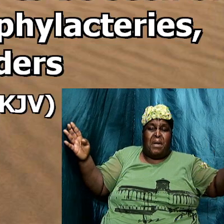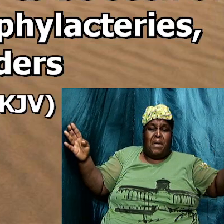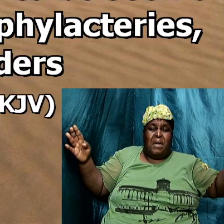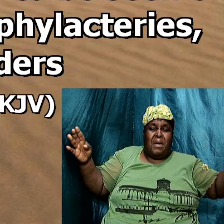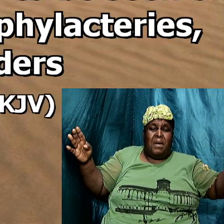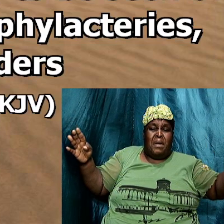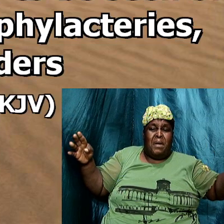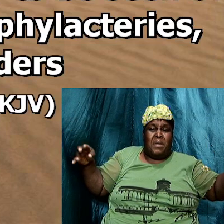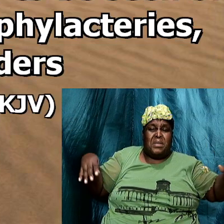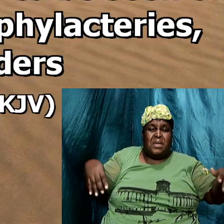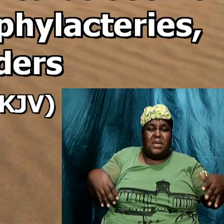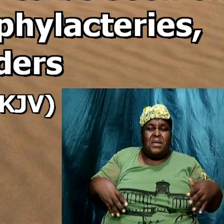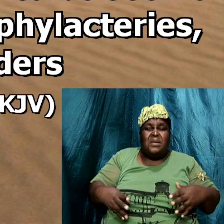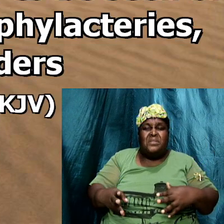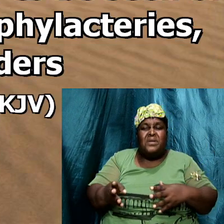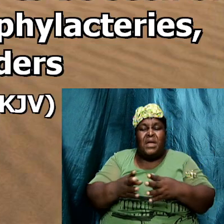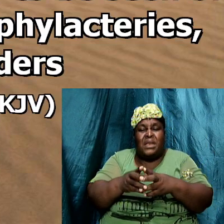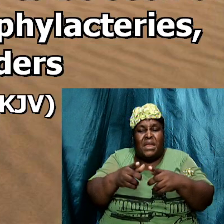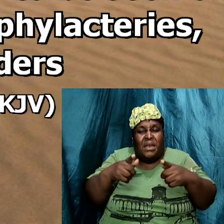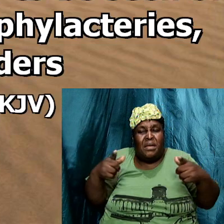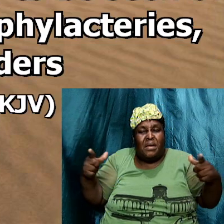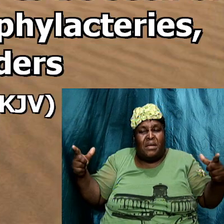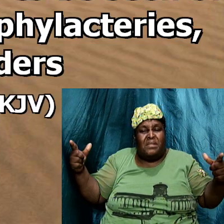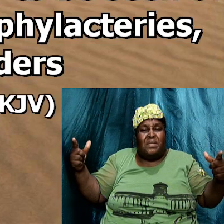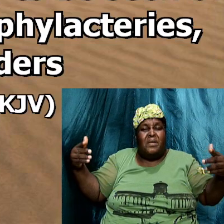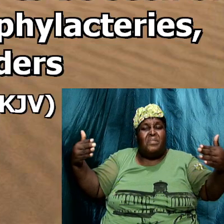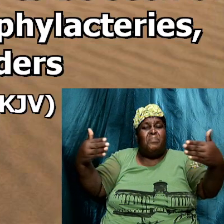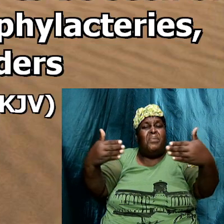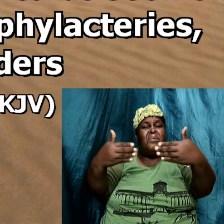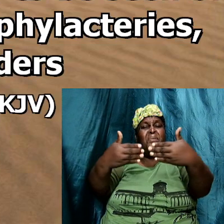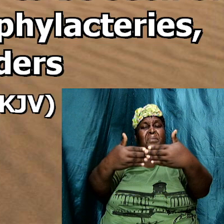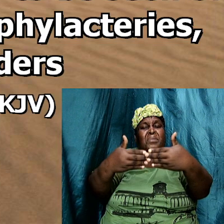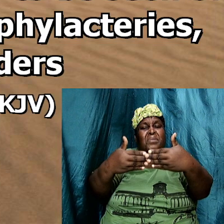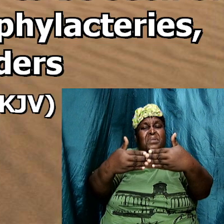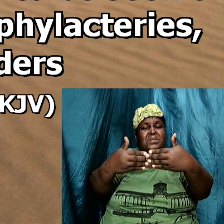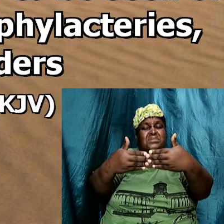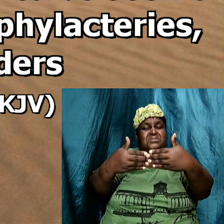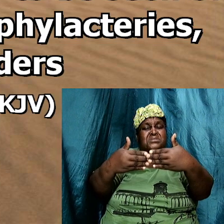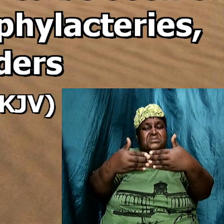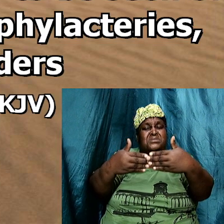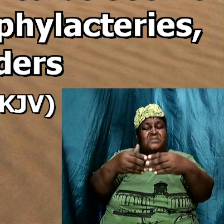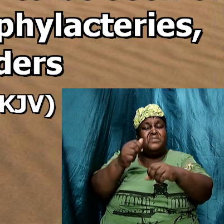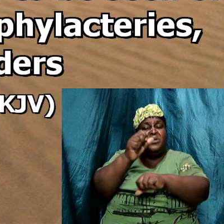And enlarge the borders Of their garments